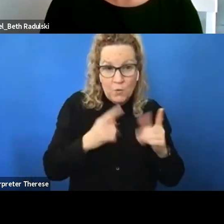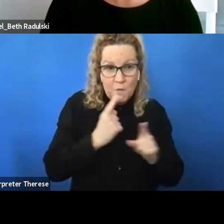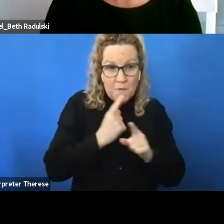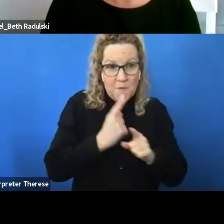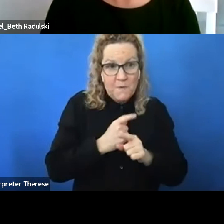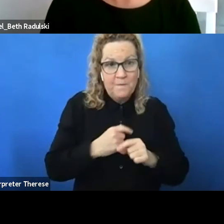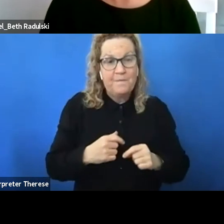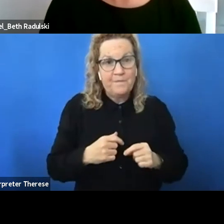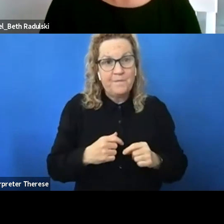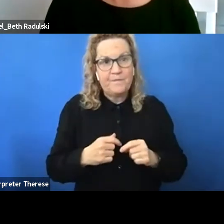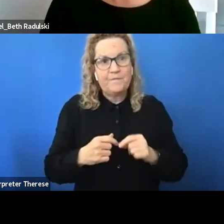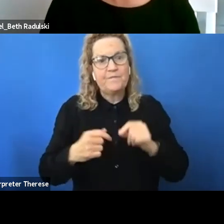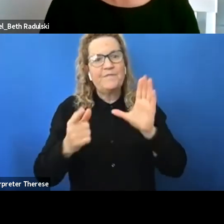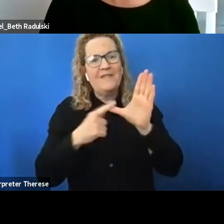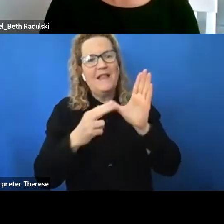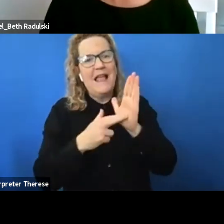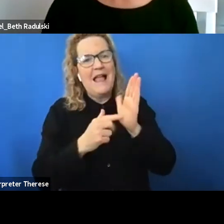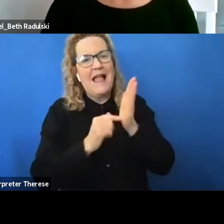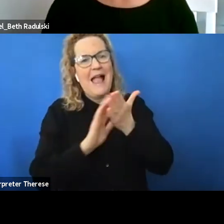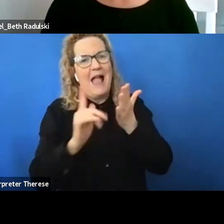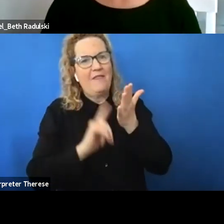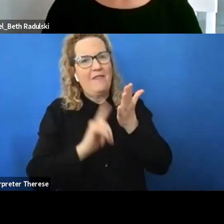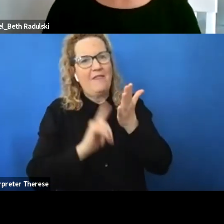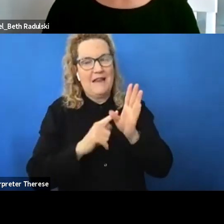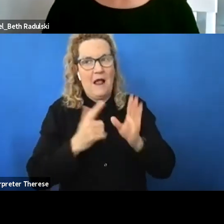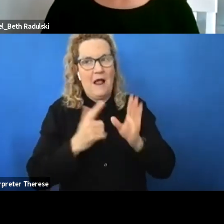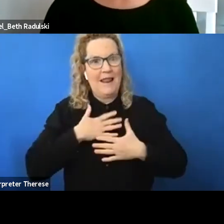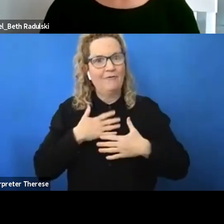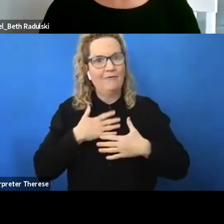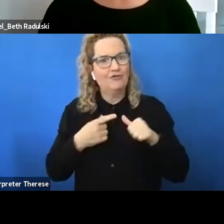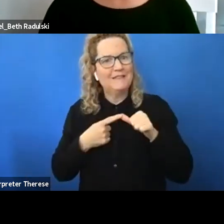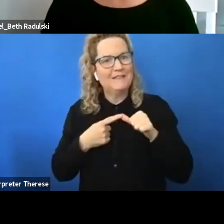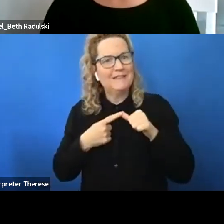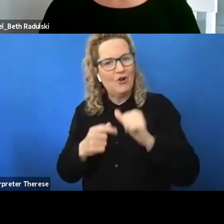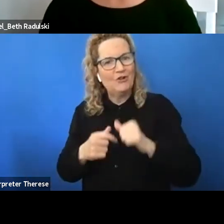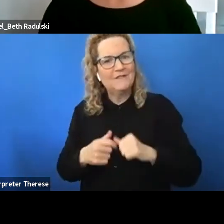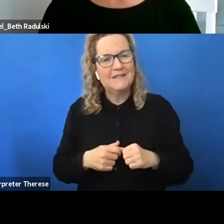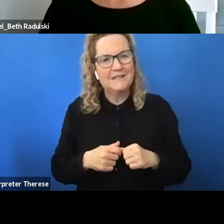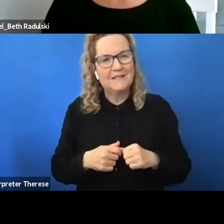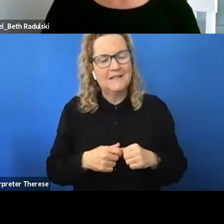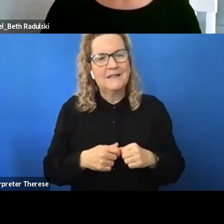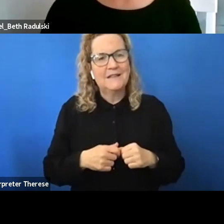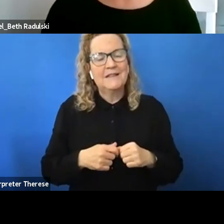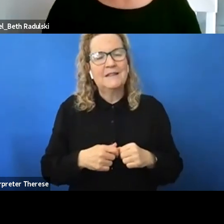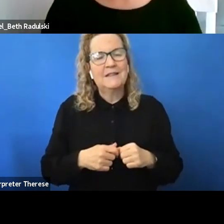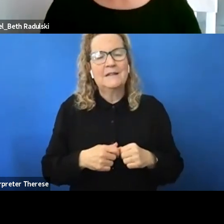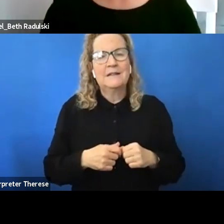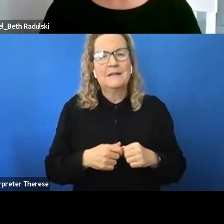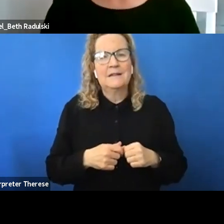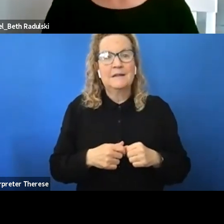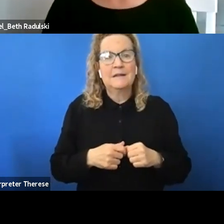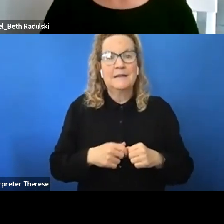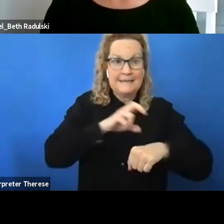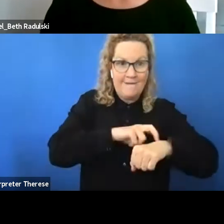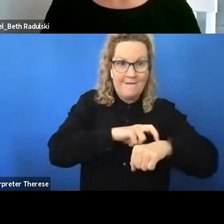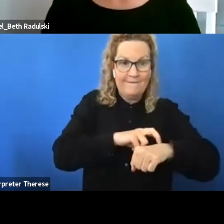um i would like to respond to it at tafe and at learning colleges it's all